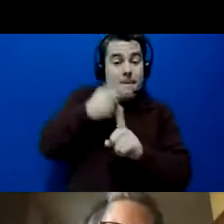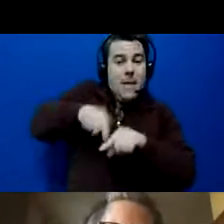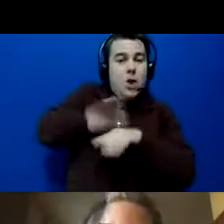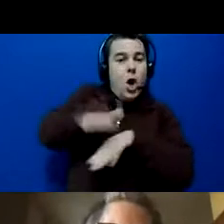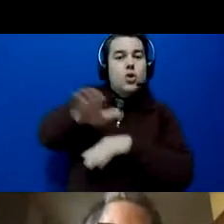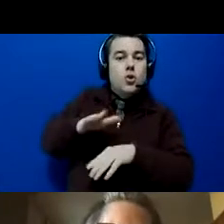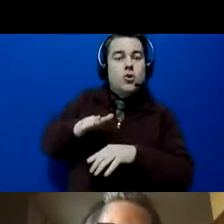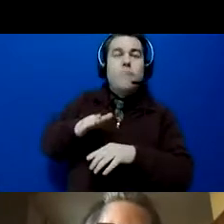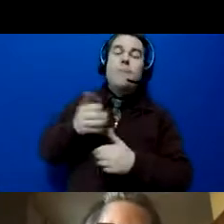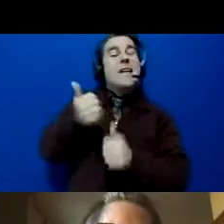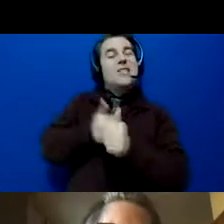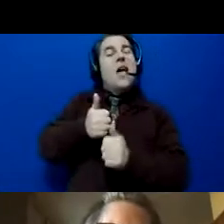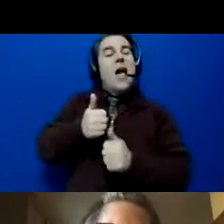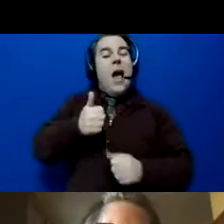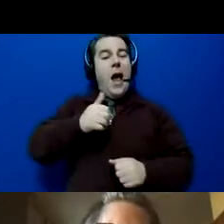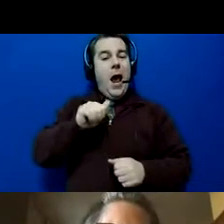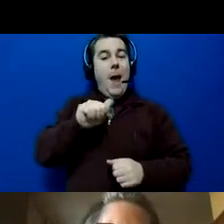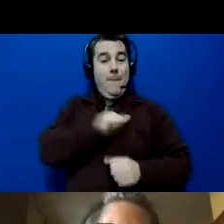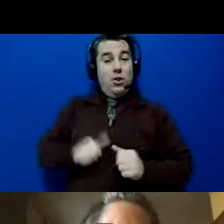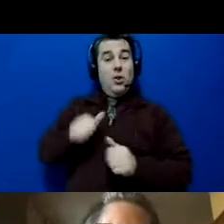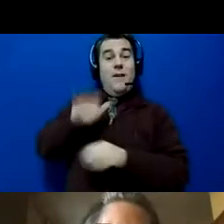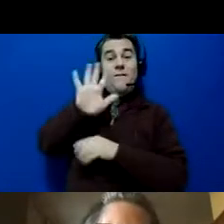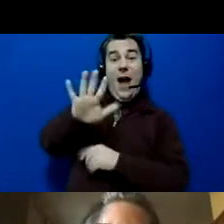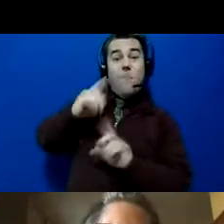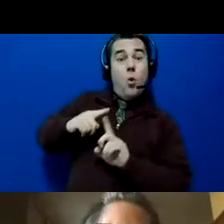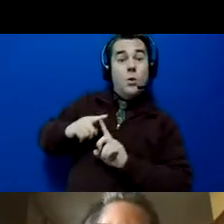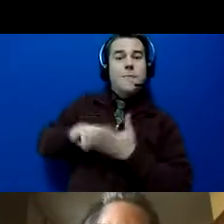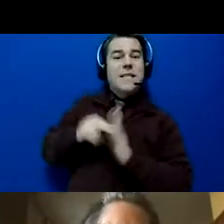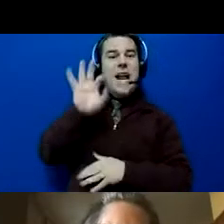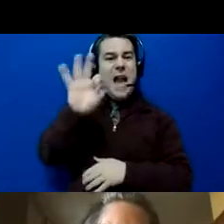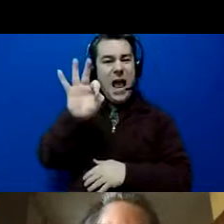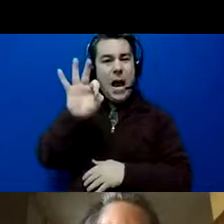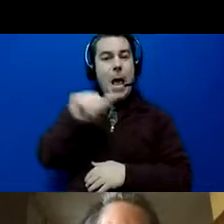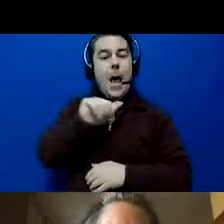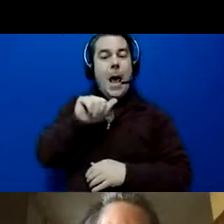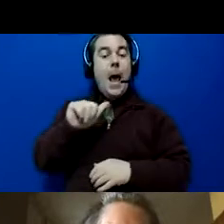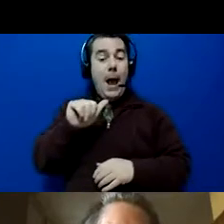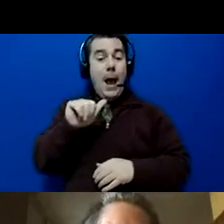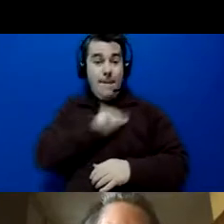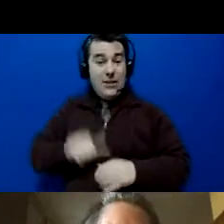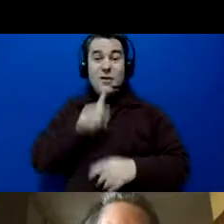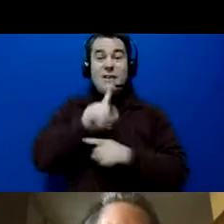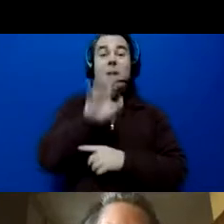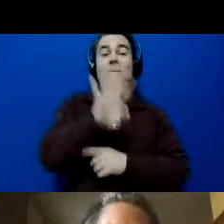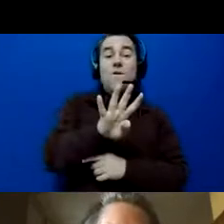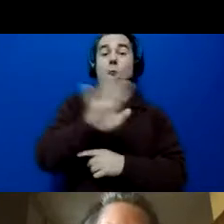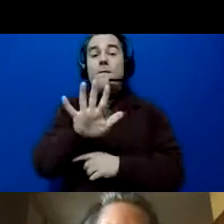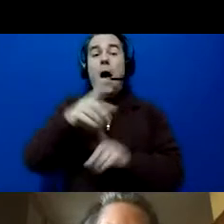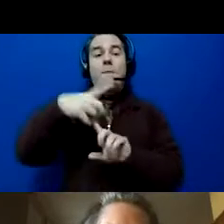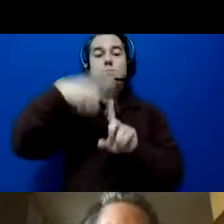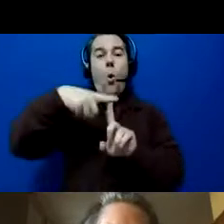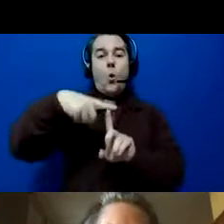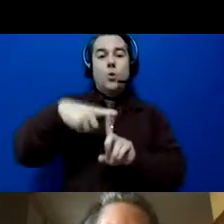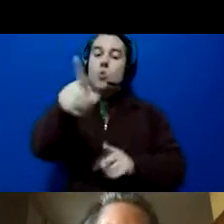ambassador you sign up is five points. Nine ambassadors is 45 points. You get paid on those points. So